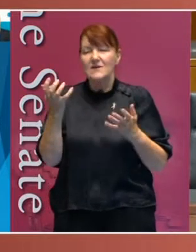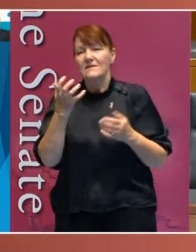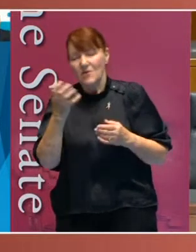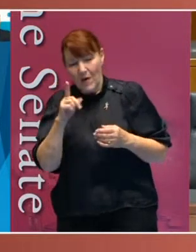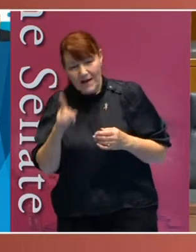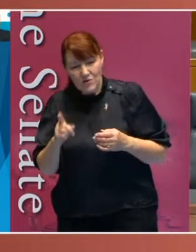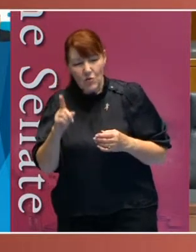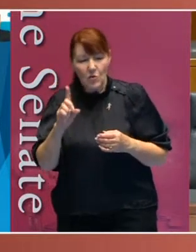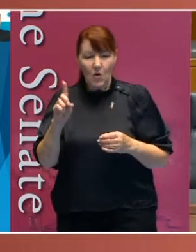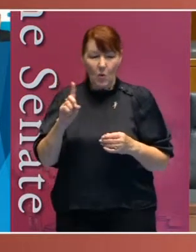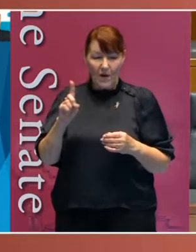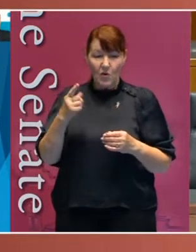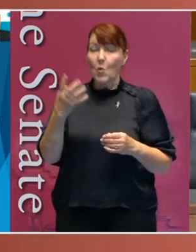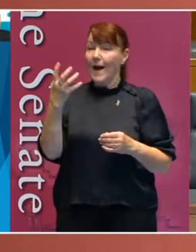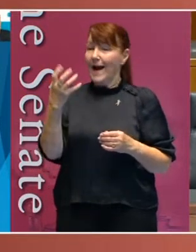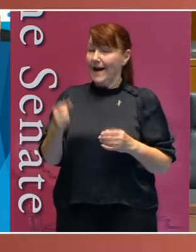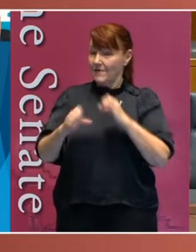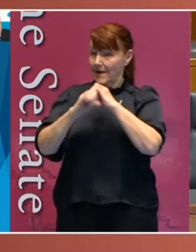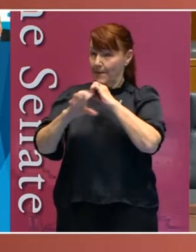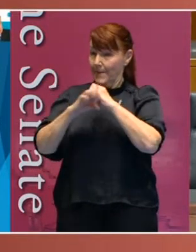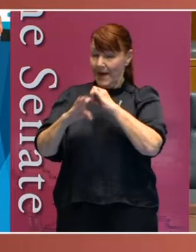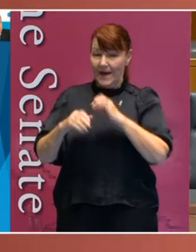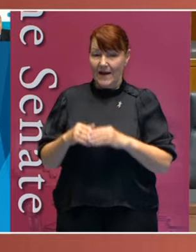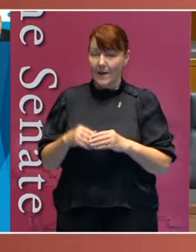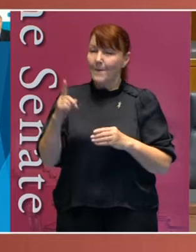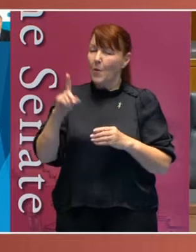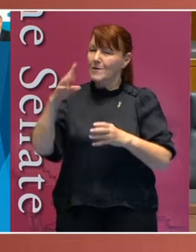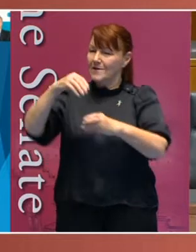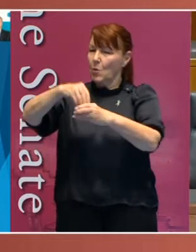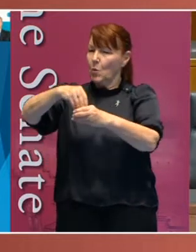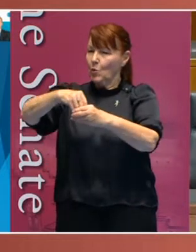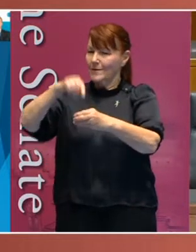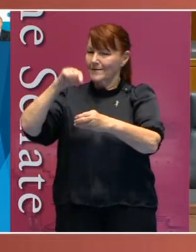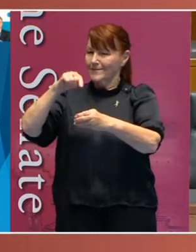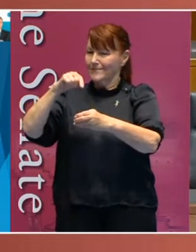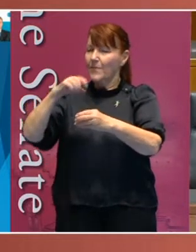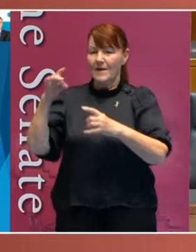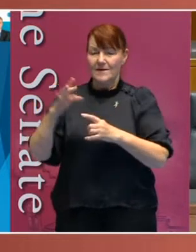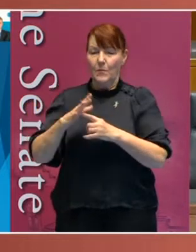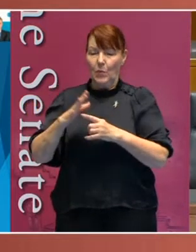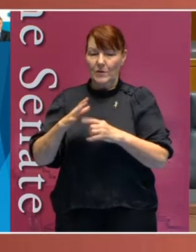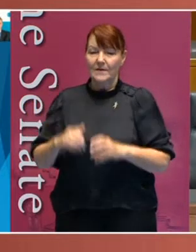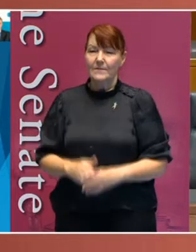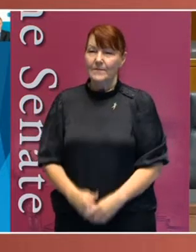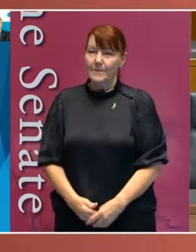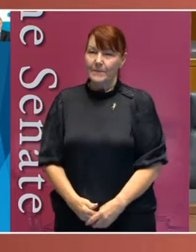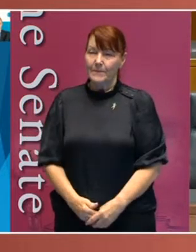it's not just that you have a campaign, it's what's in the campaign that is critically important.